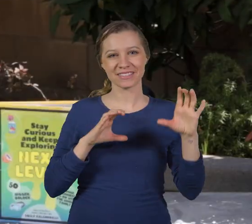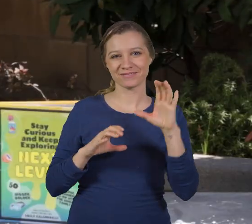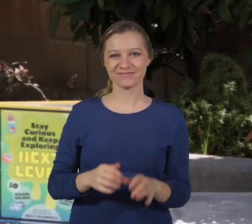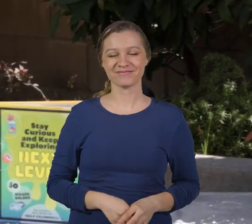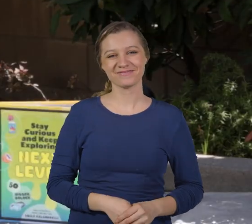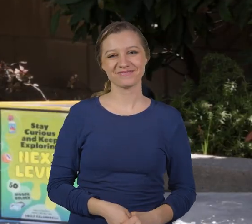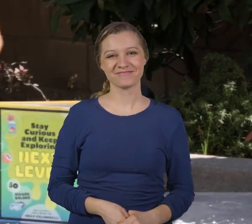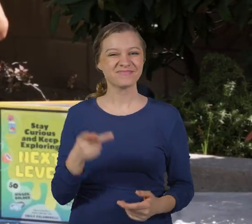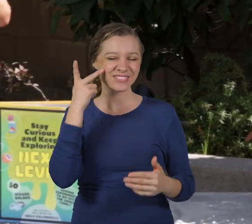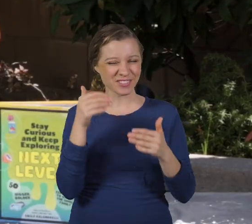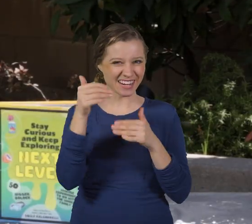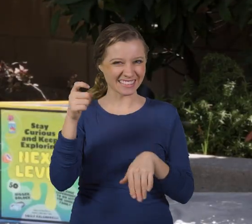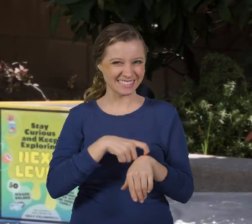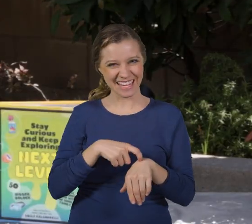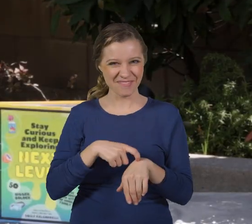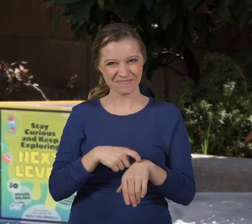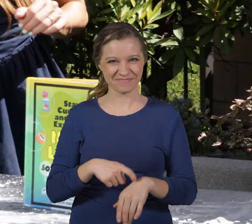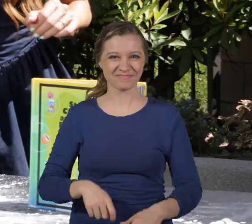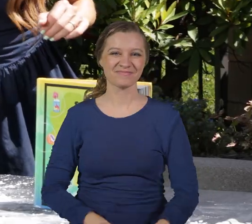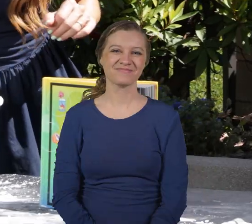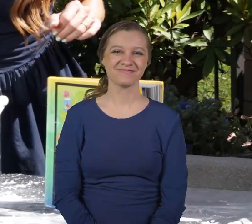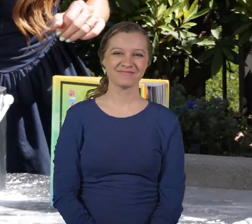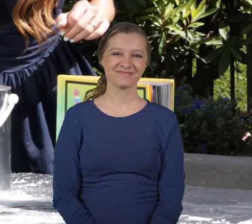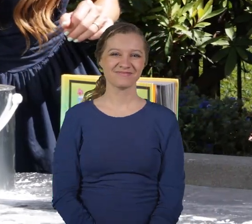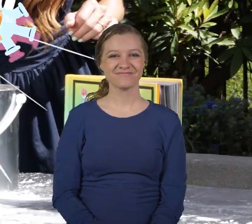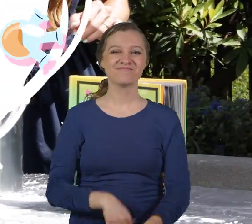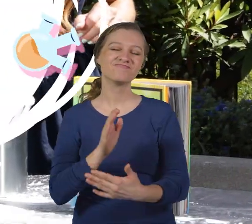and keep exploring. I'll see you next time.